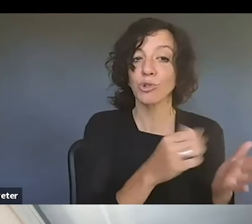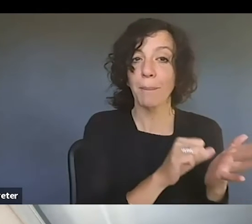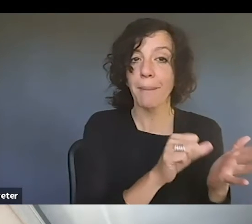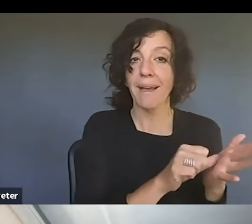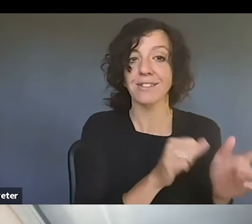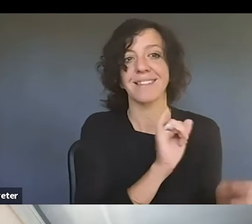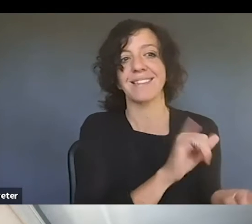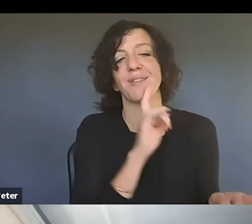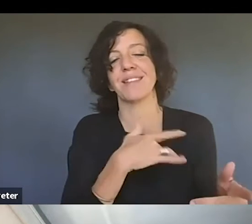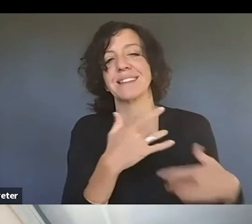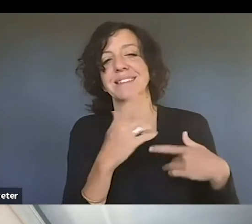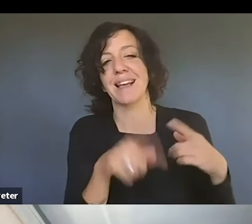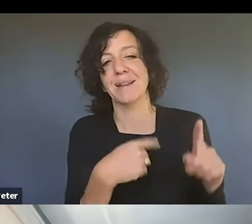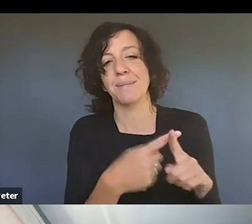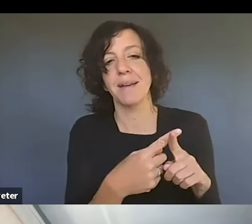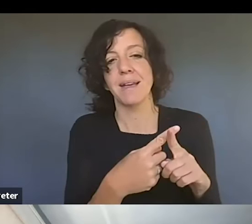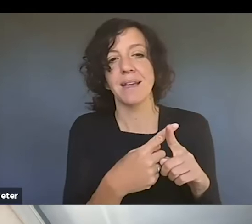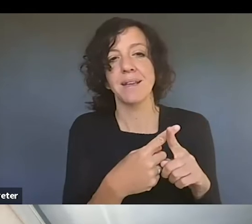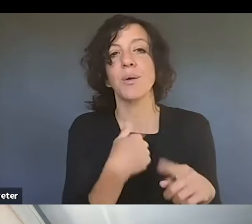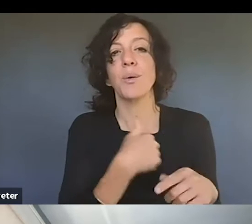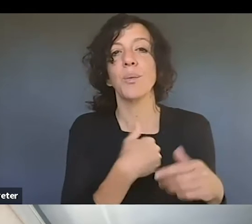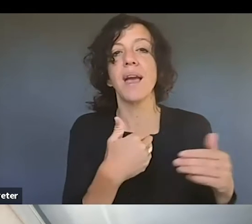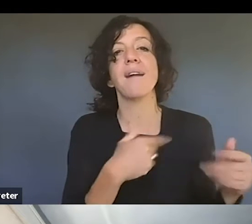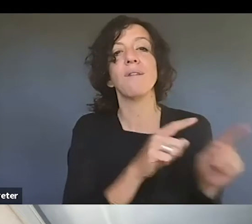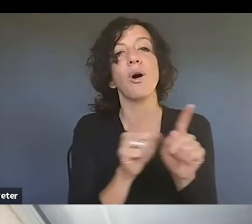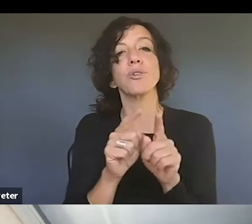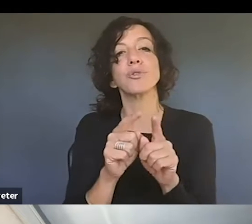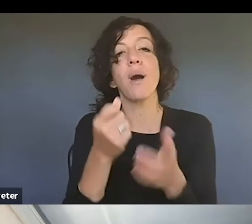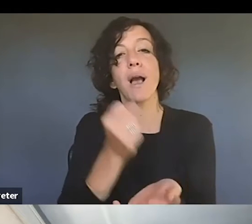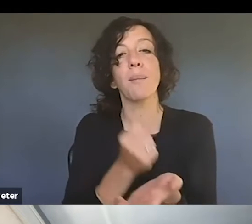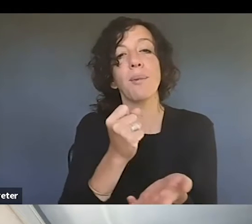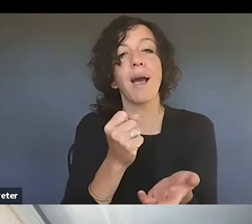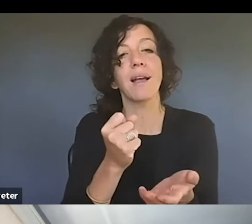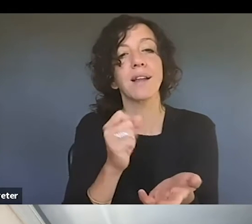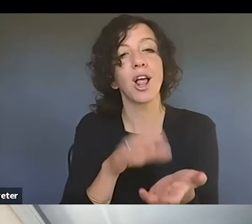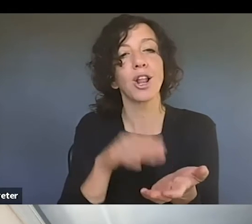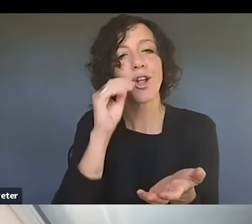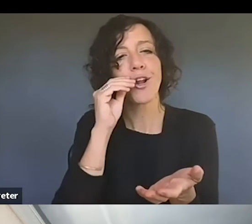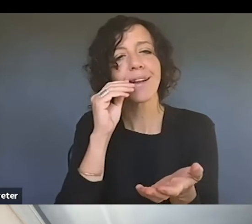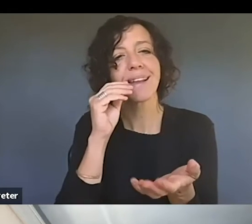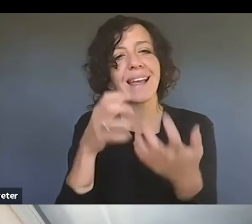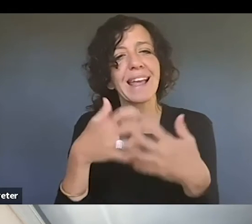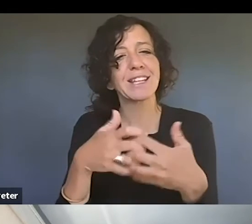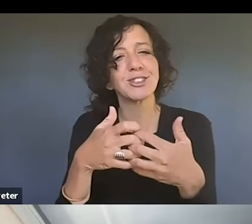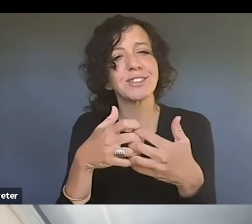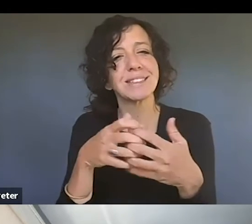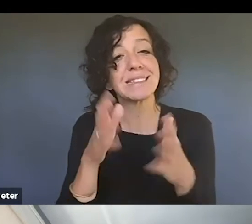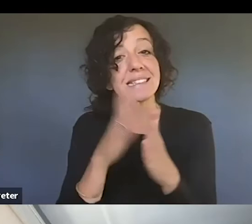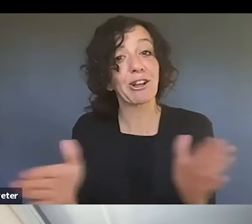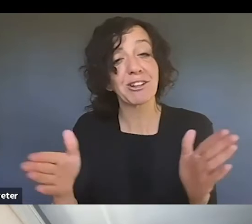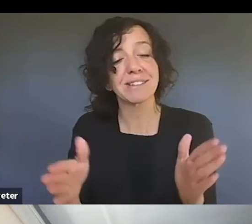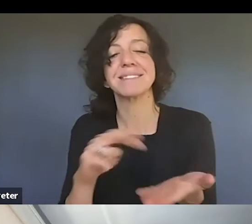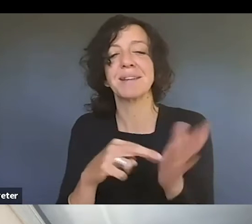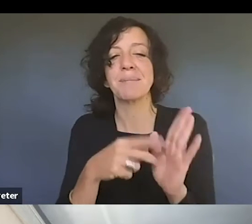our Copyright Learning Engine series, which, um, is a series of videos on different subjects, um, copyright